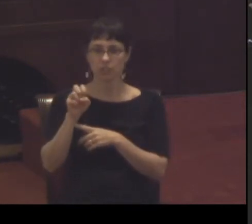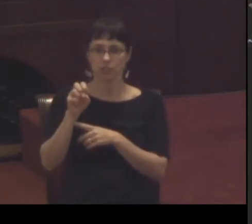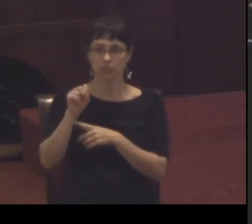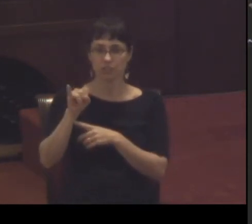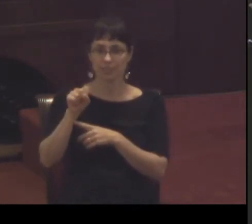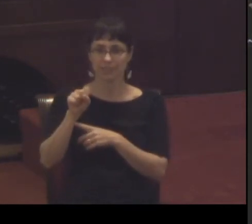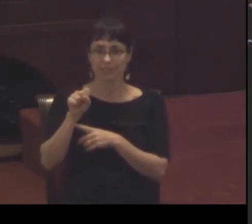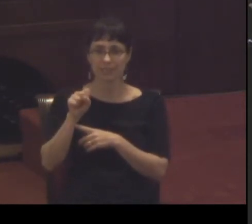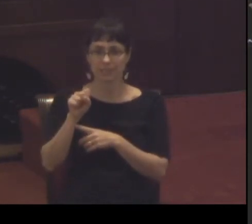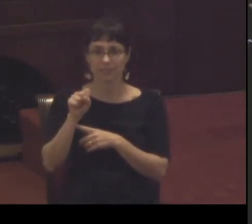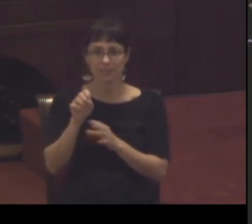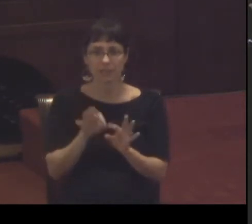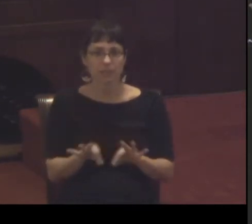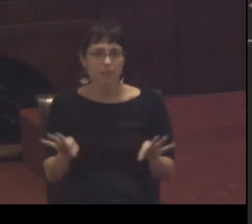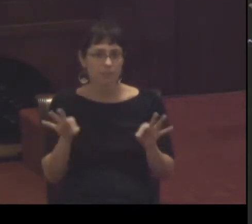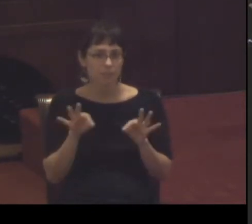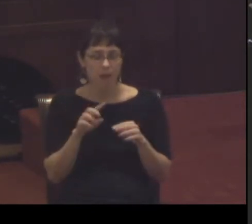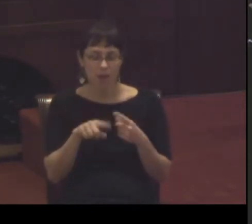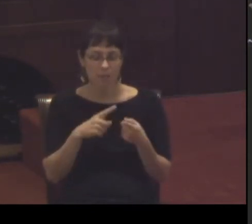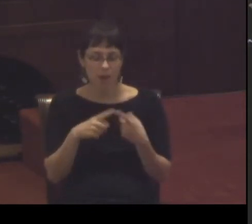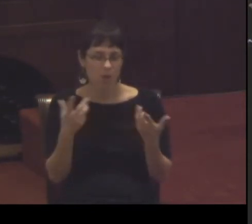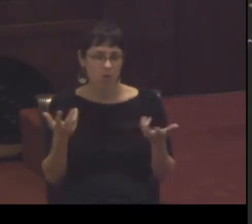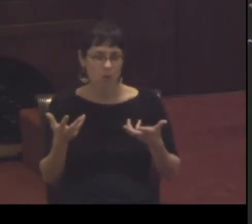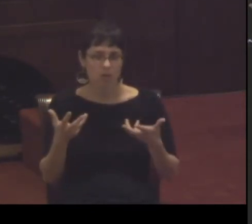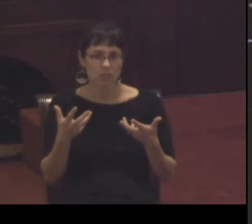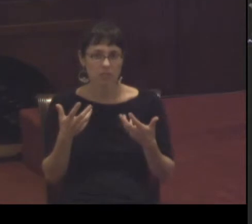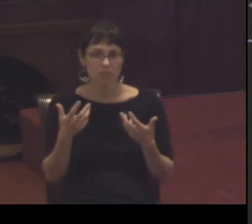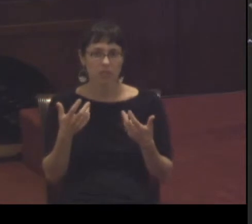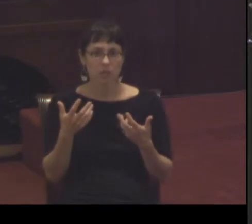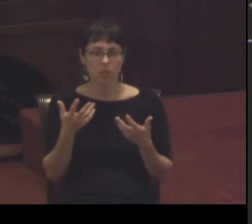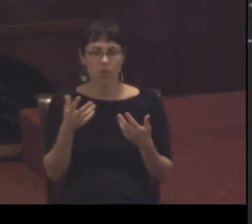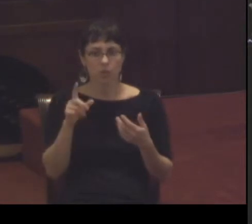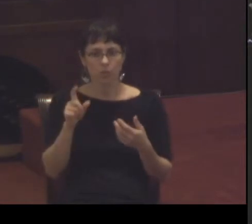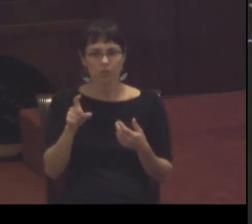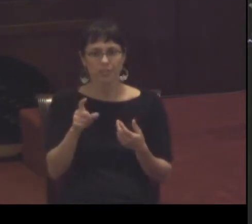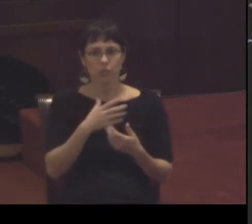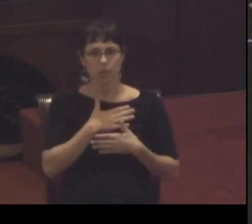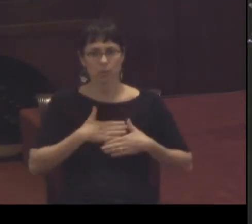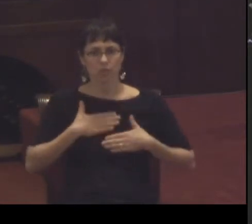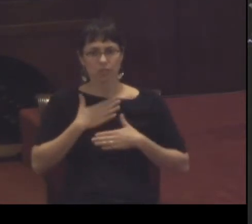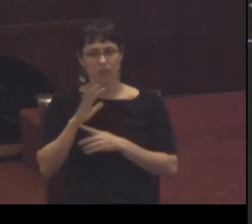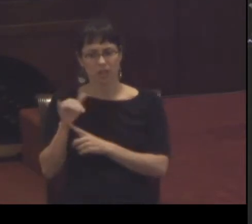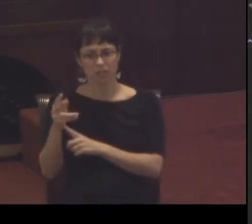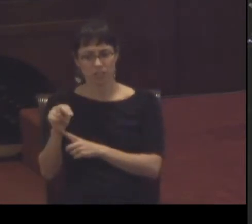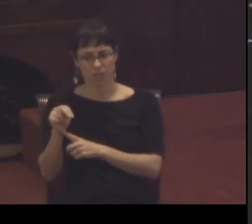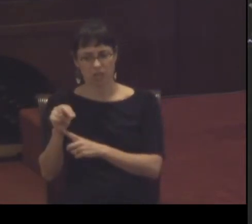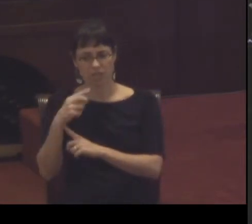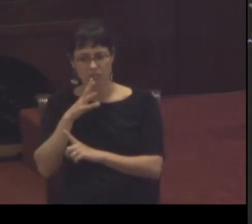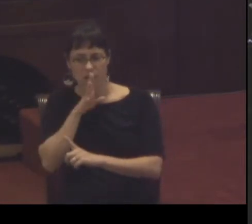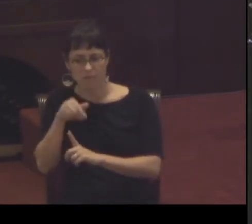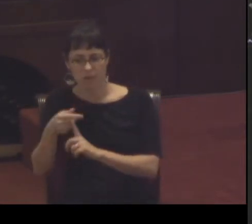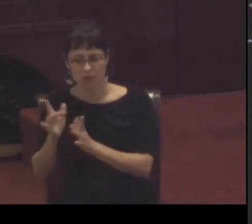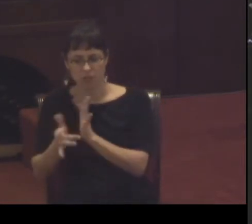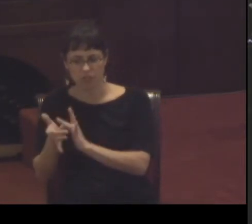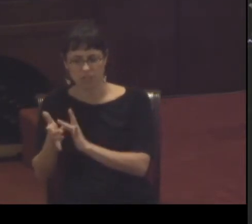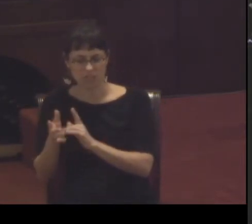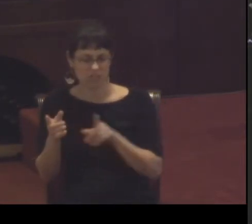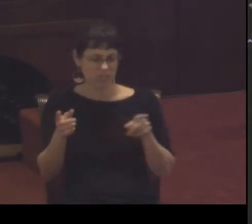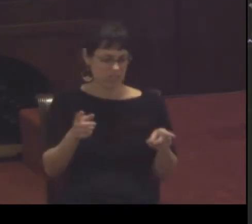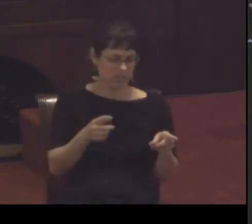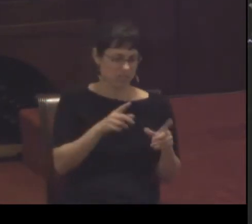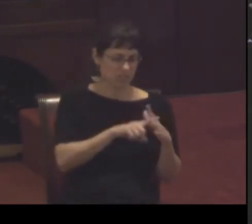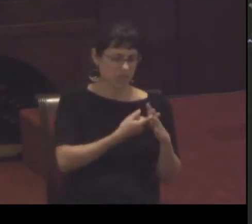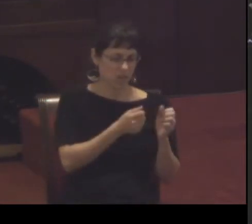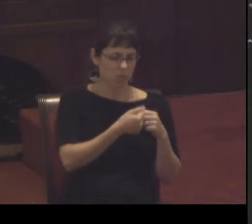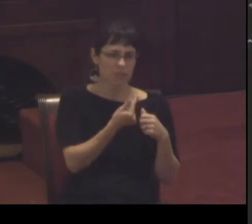about in order to grasp what John is after here to appreciate what John is saying about Jesus the description of the